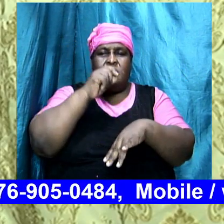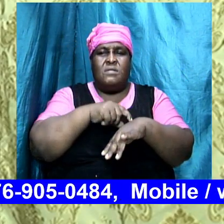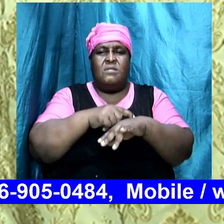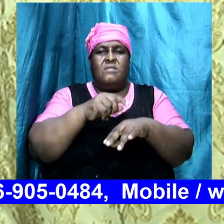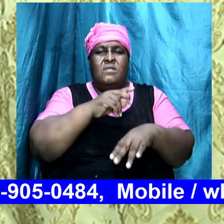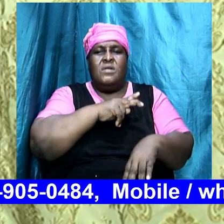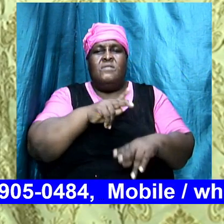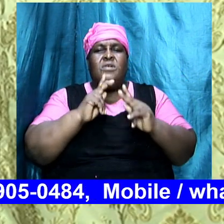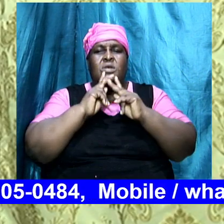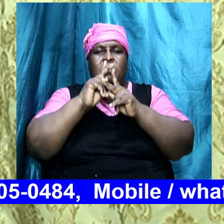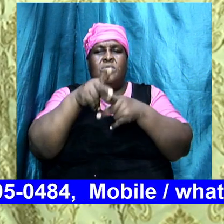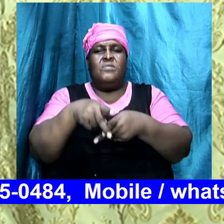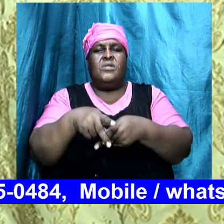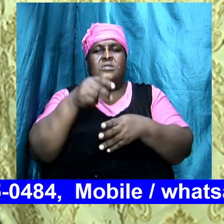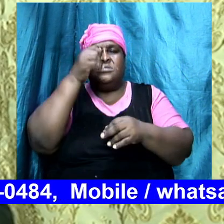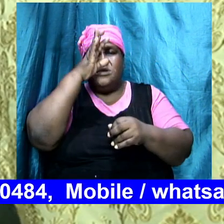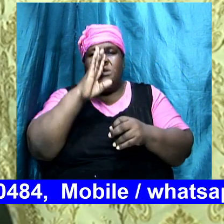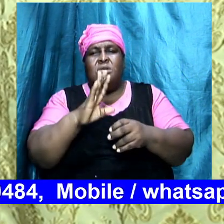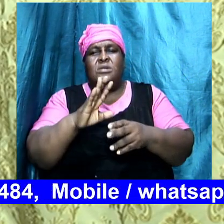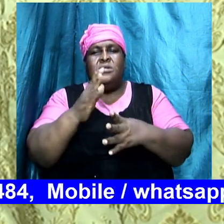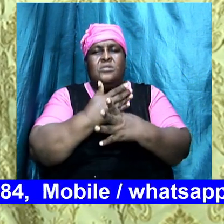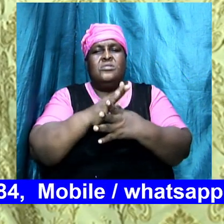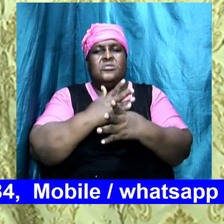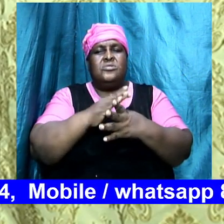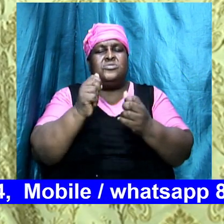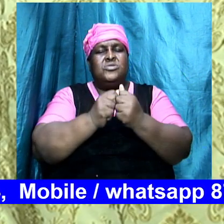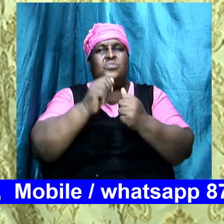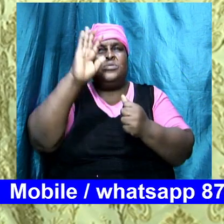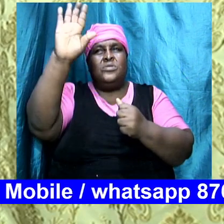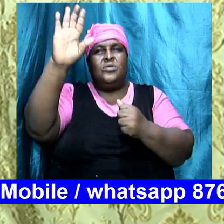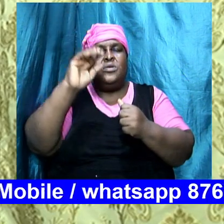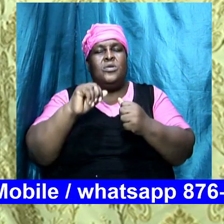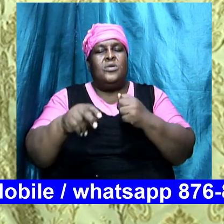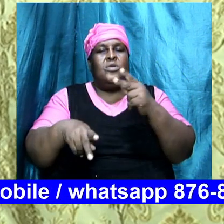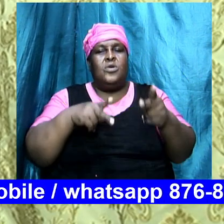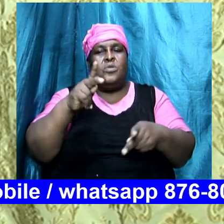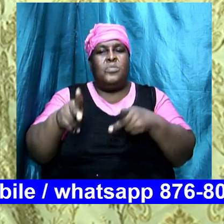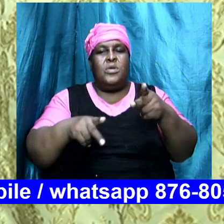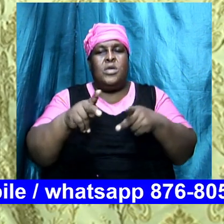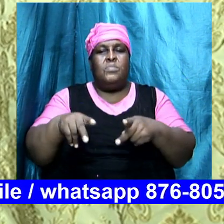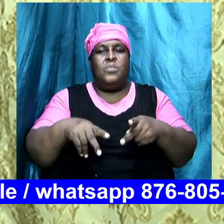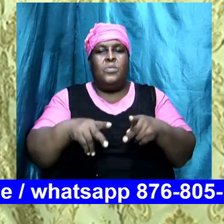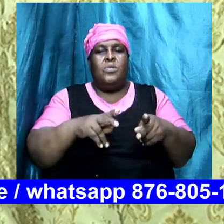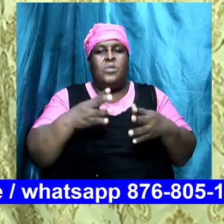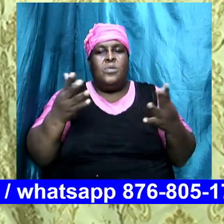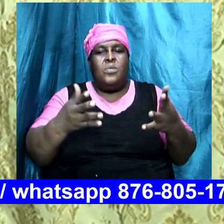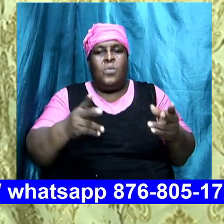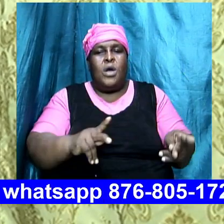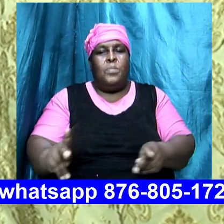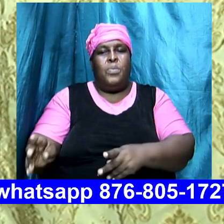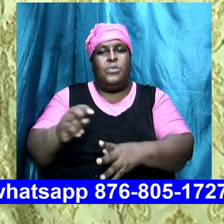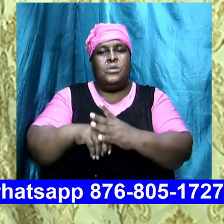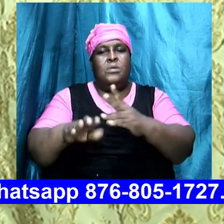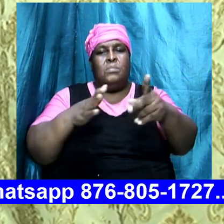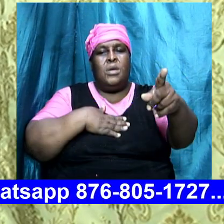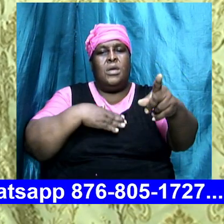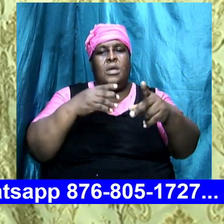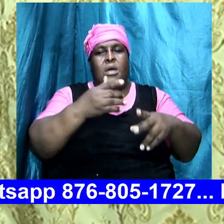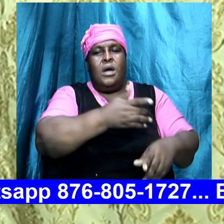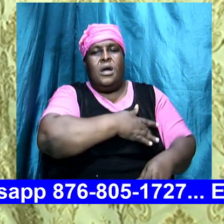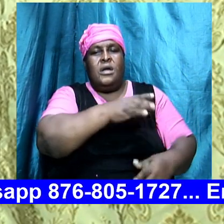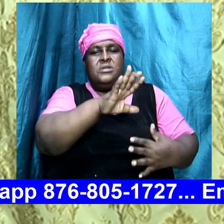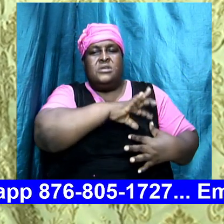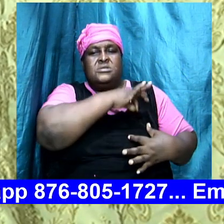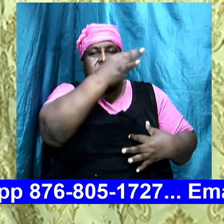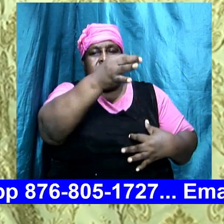privilege God amen to share with your people what you have laid on my heart what you have put in my spirit amen